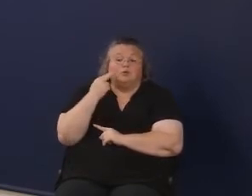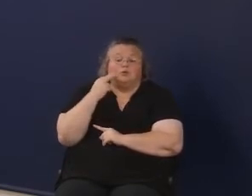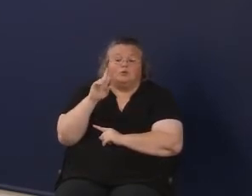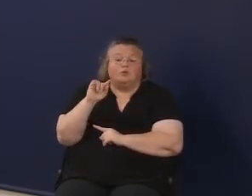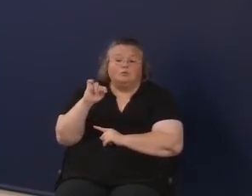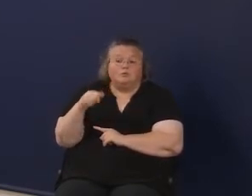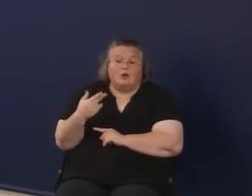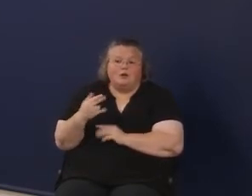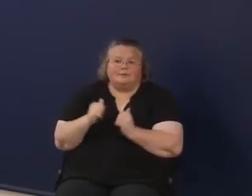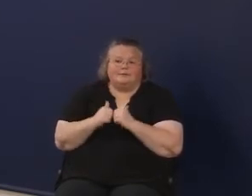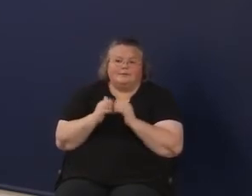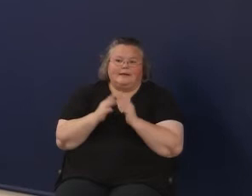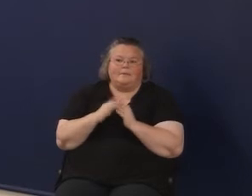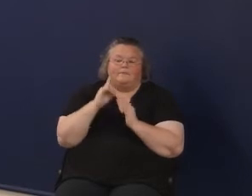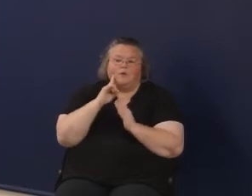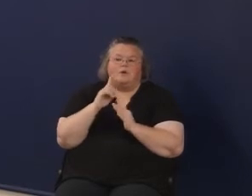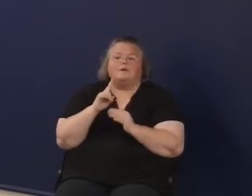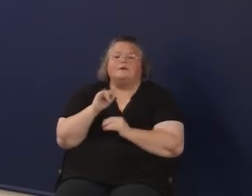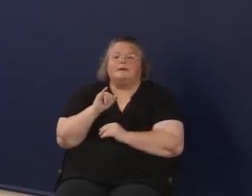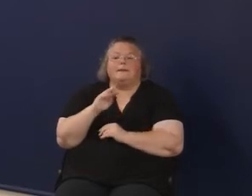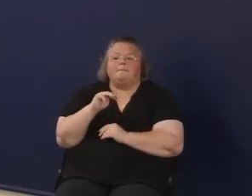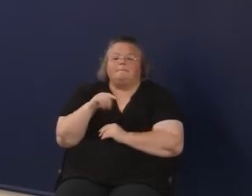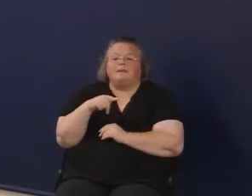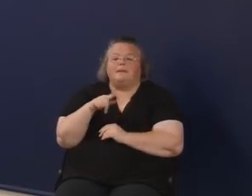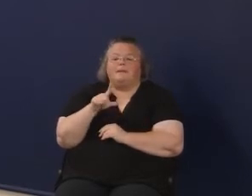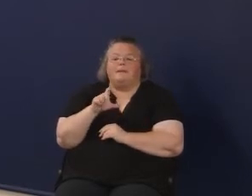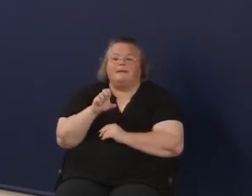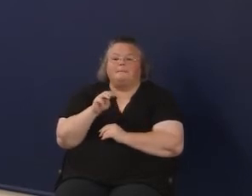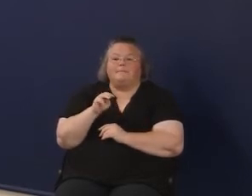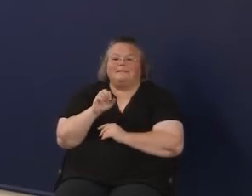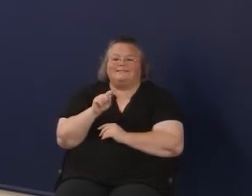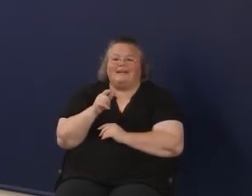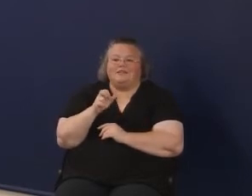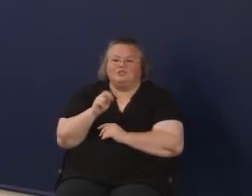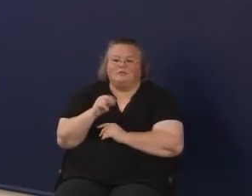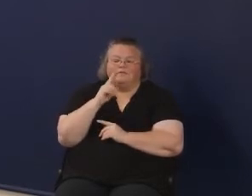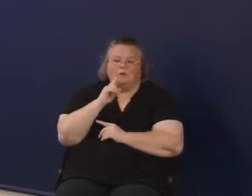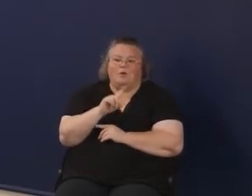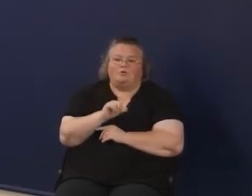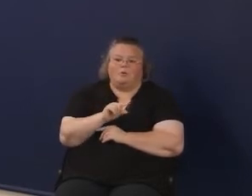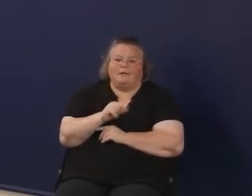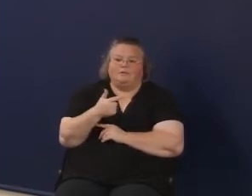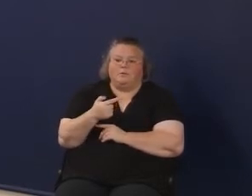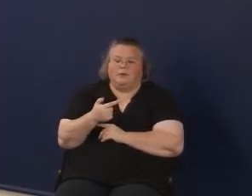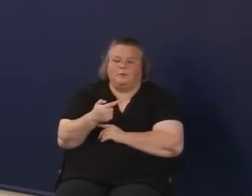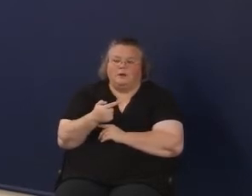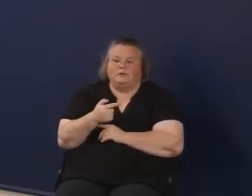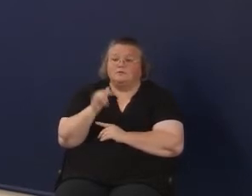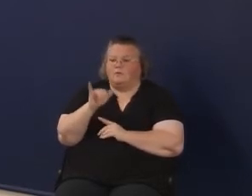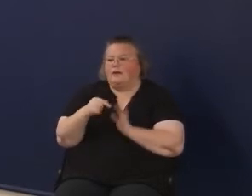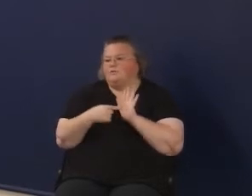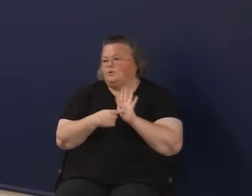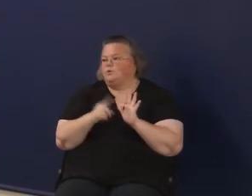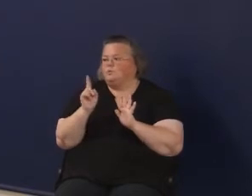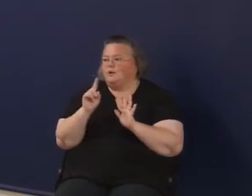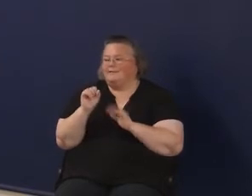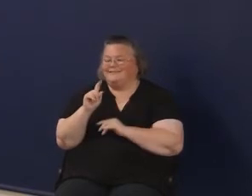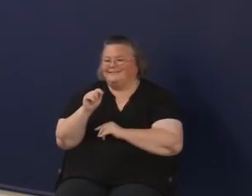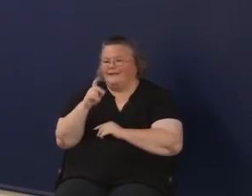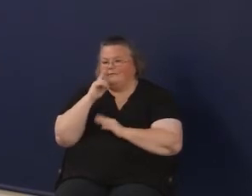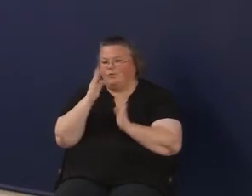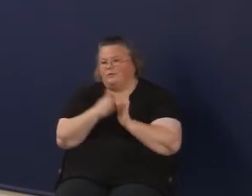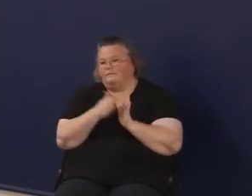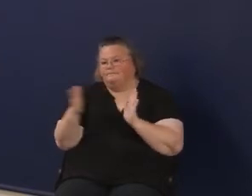implementation phase of their portrait of a graduate into 2021, just to give a sense of where a state is on the timeline of